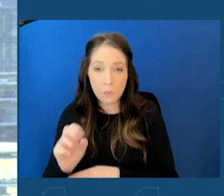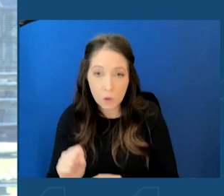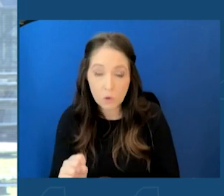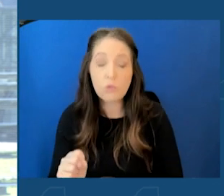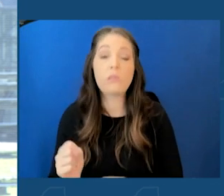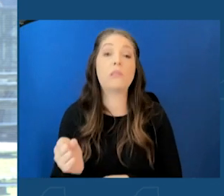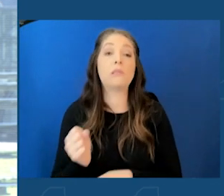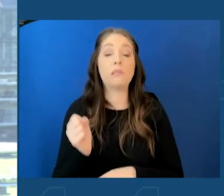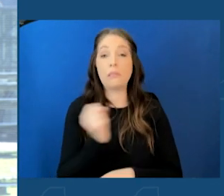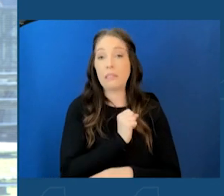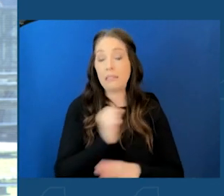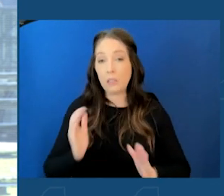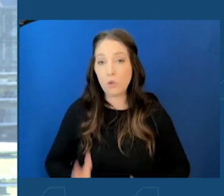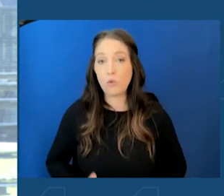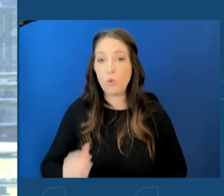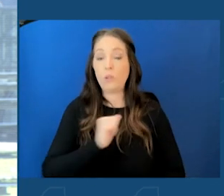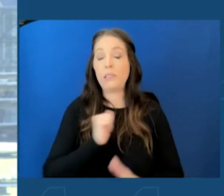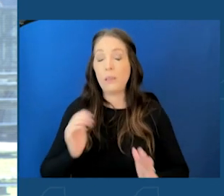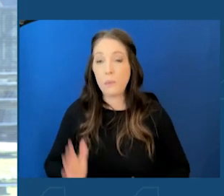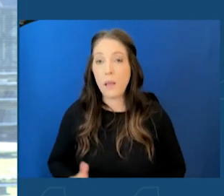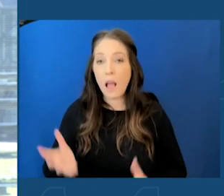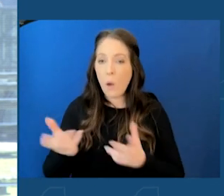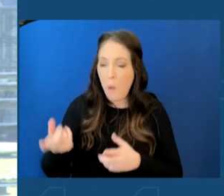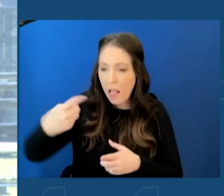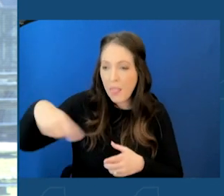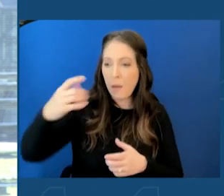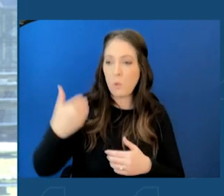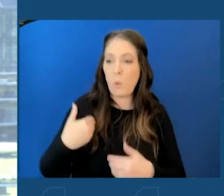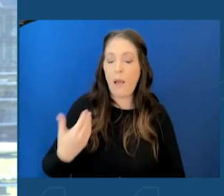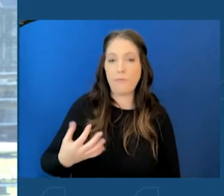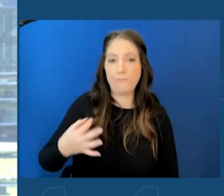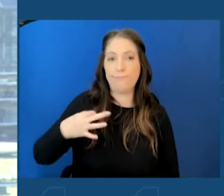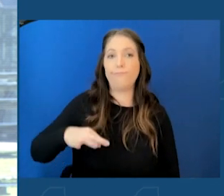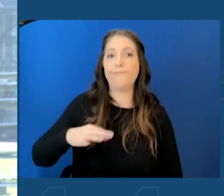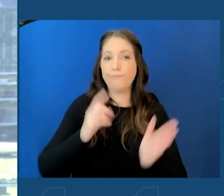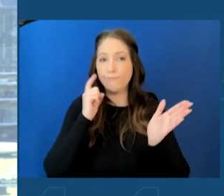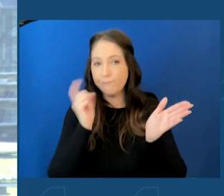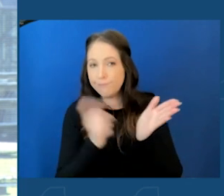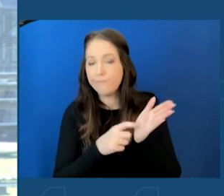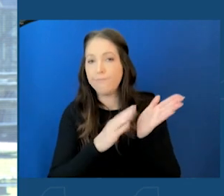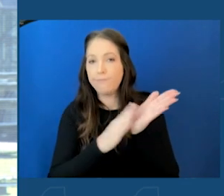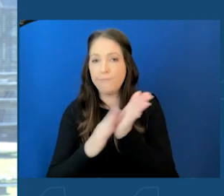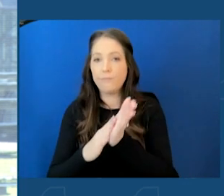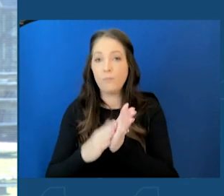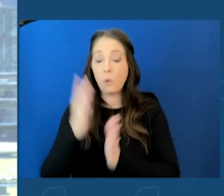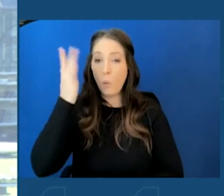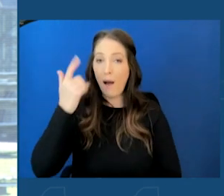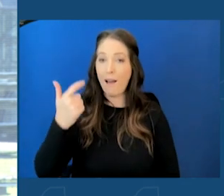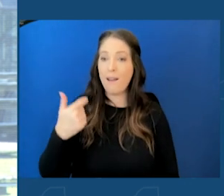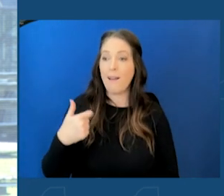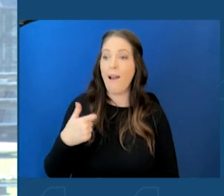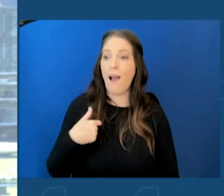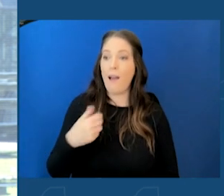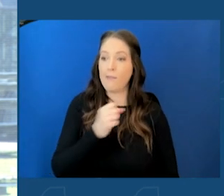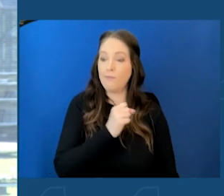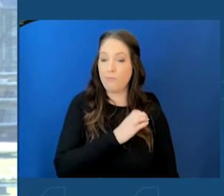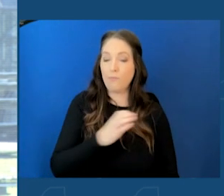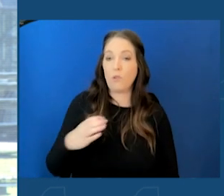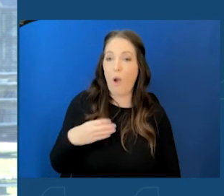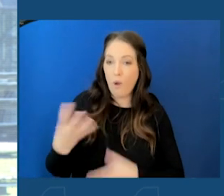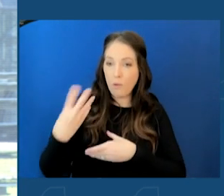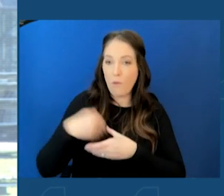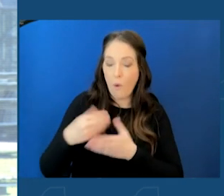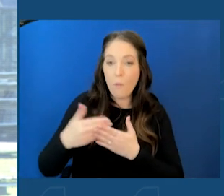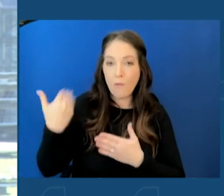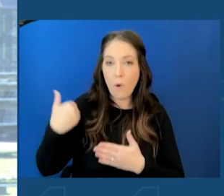I always want to make sure they get credit as well. They get credit as well, because I served in Congress. I know what it's like when you don't have those relationships